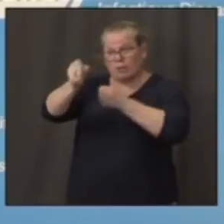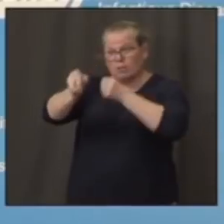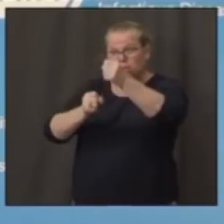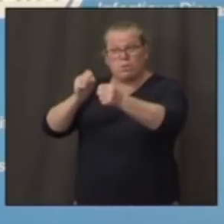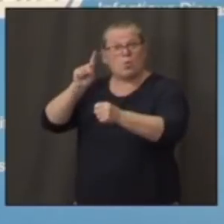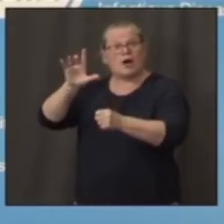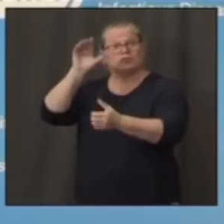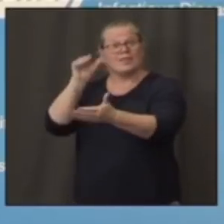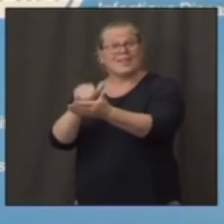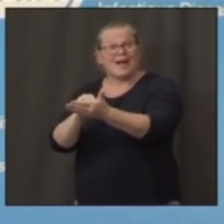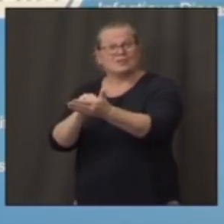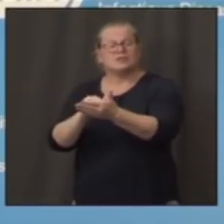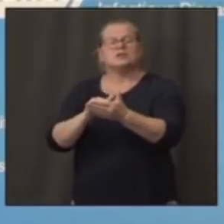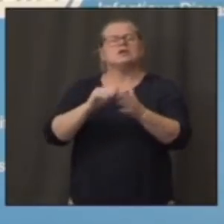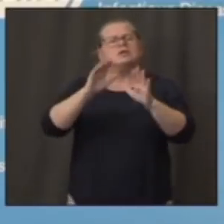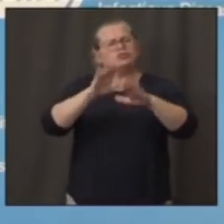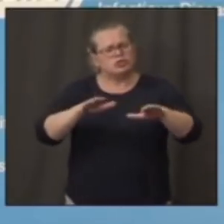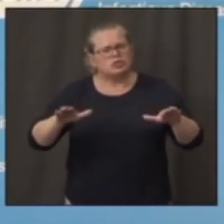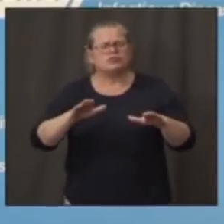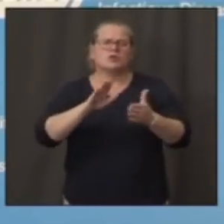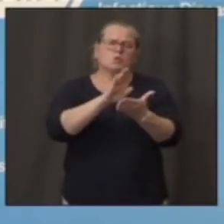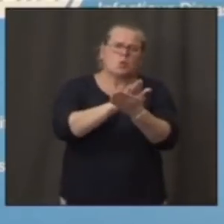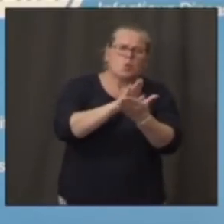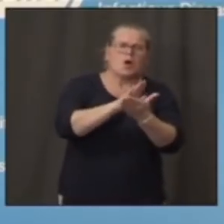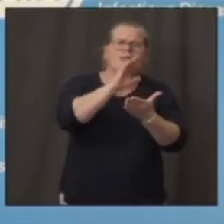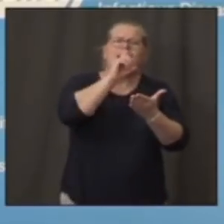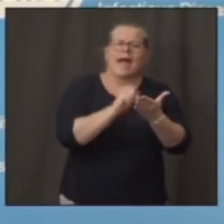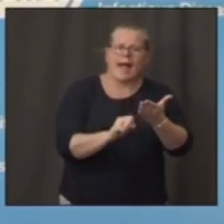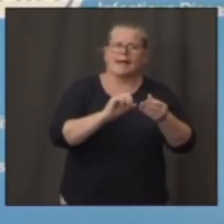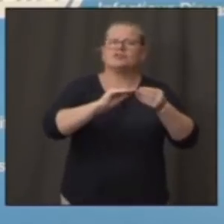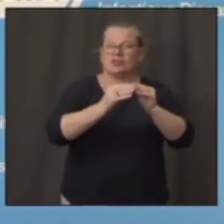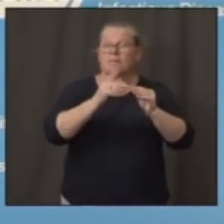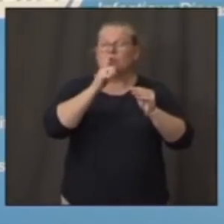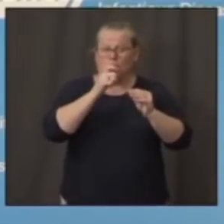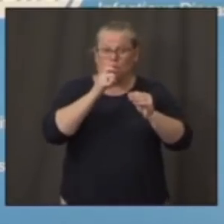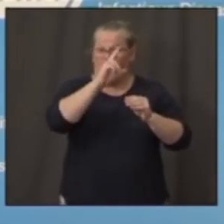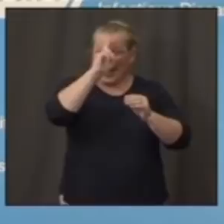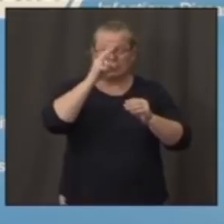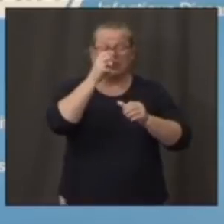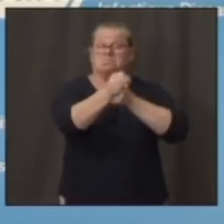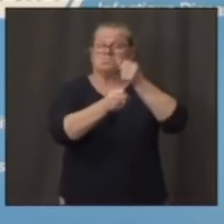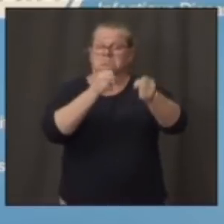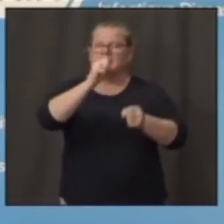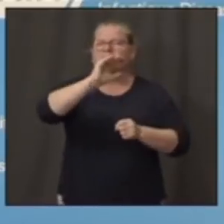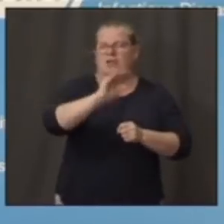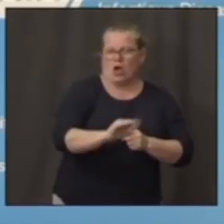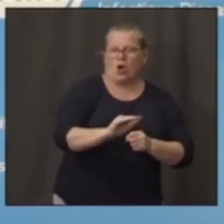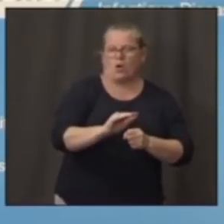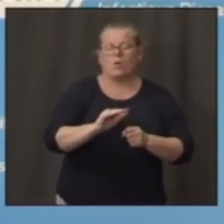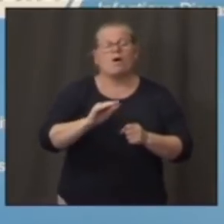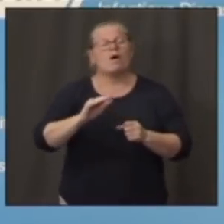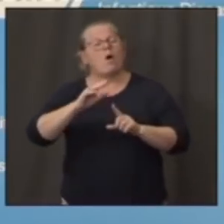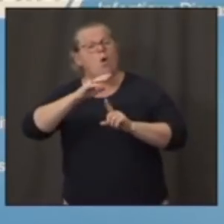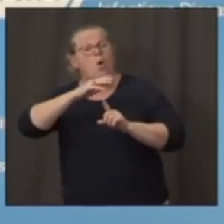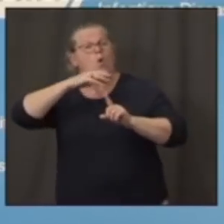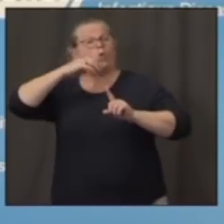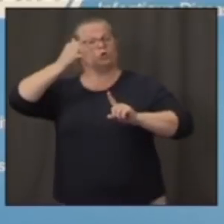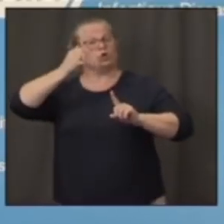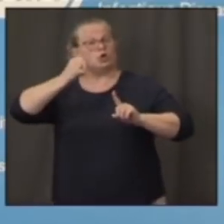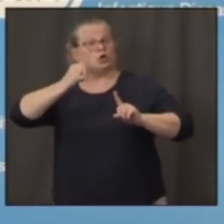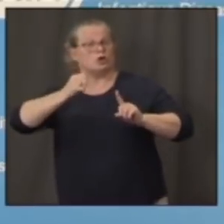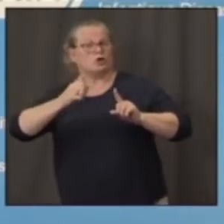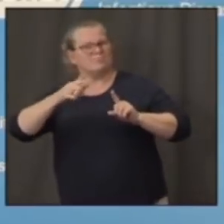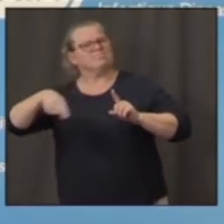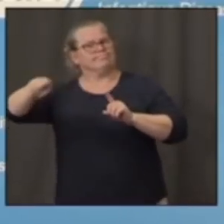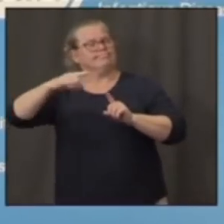but then it goes way up as you get into the aged population. That's a good thing. The only thing is that